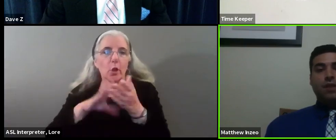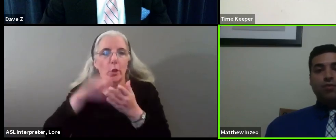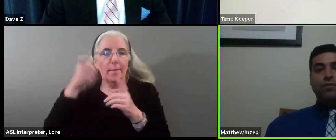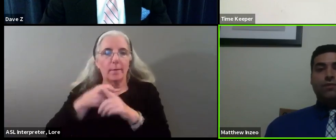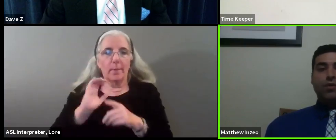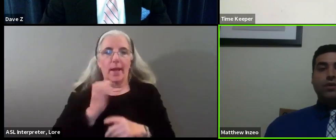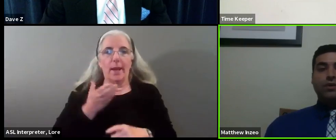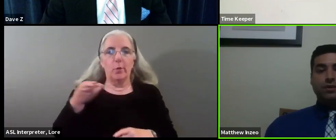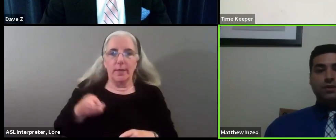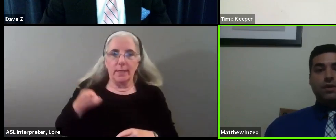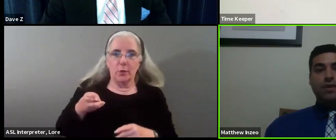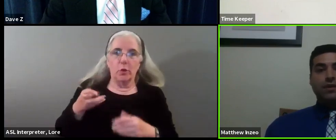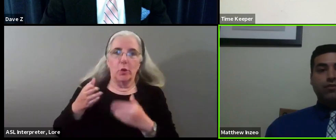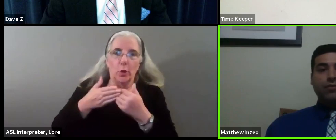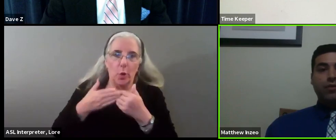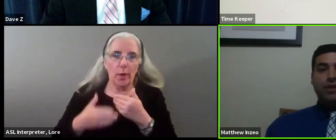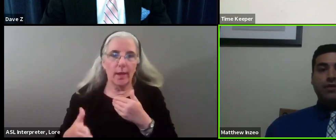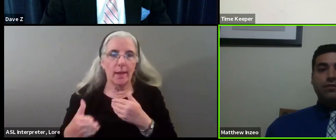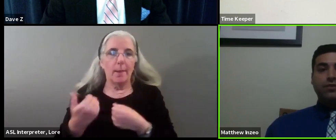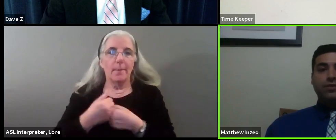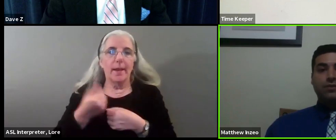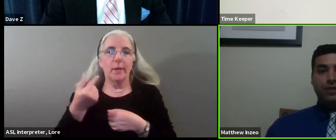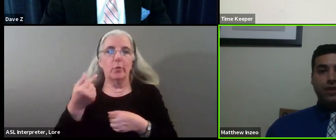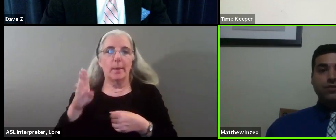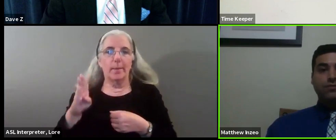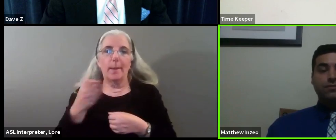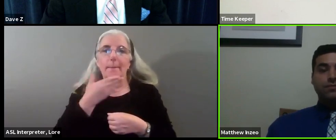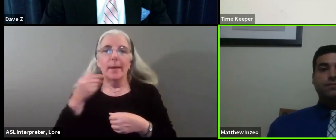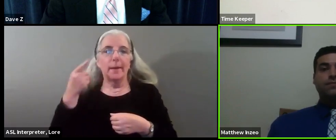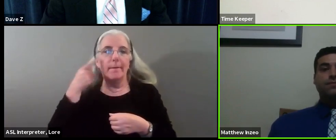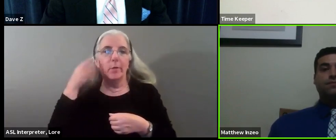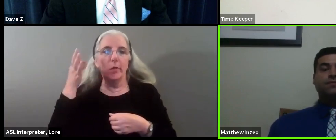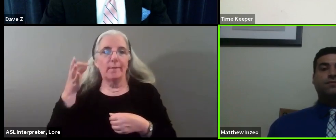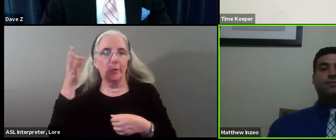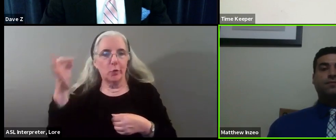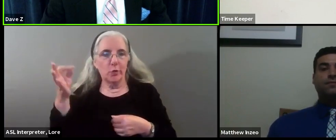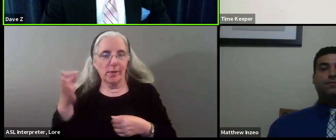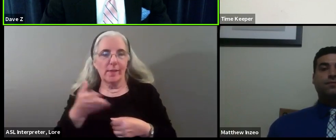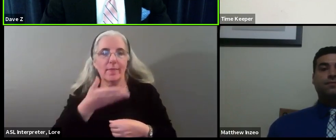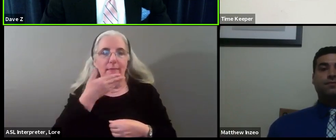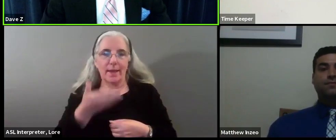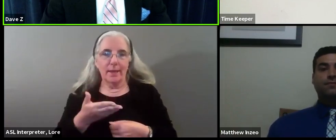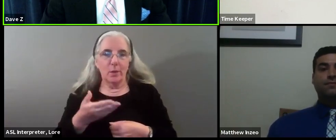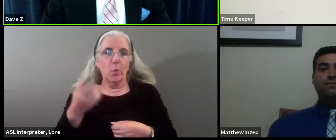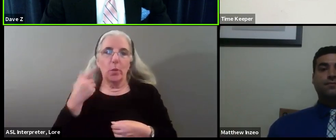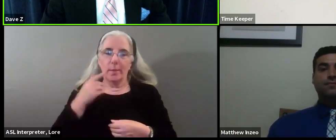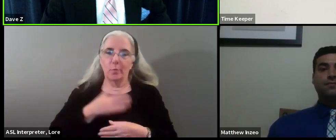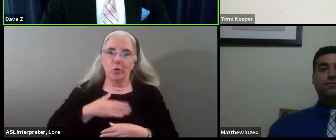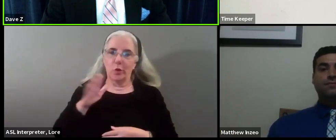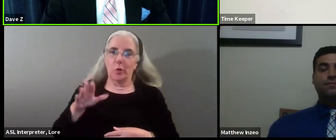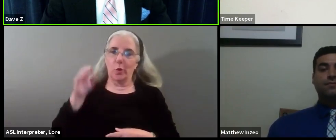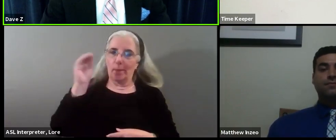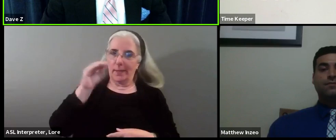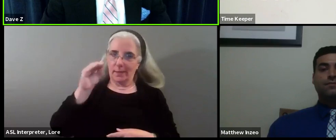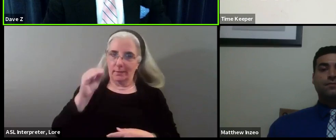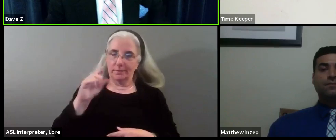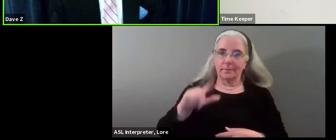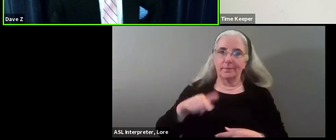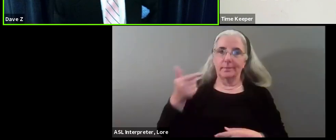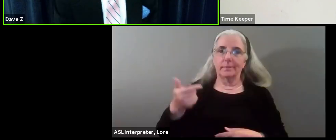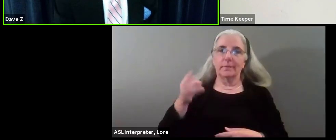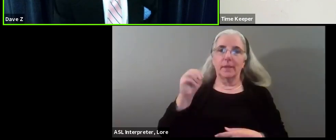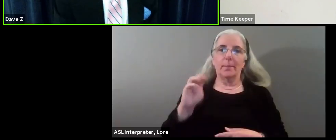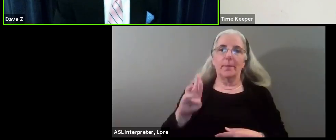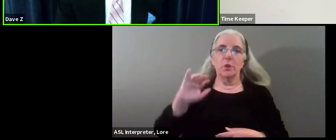and moving forward and making Greenbelt better in the future. Thank you. We appreciate you weighing in. Thank you, sir. Uh, Mr. Jordan,